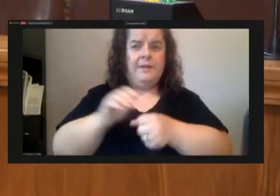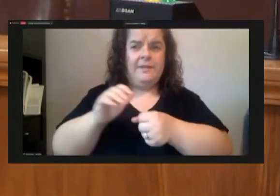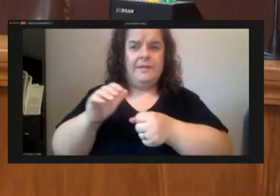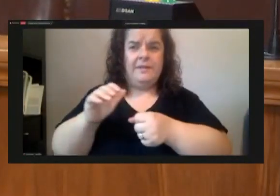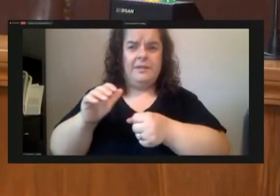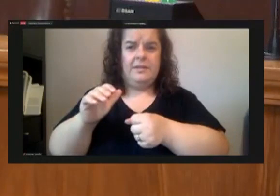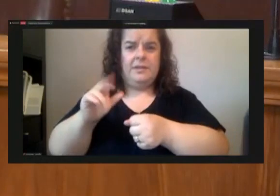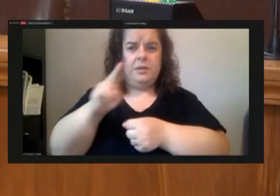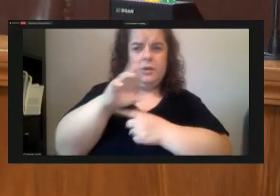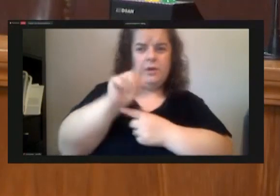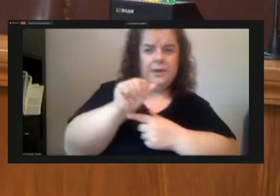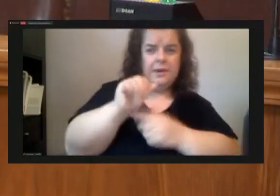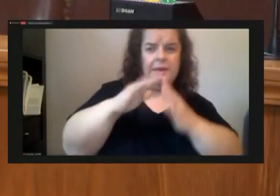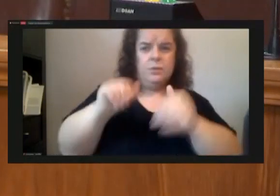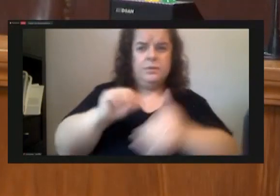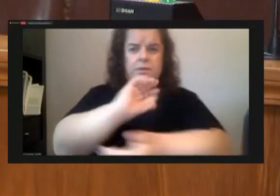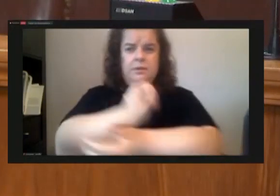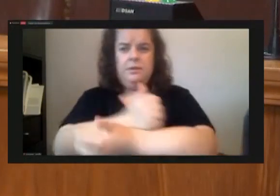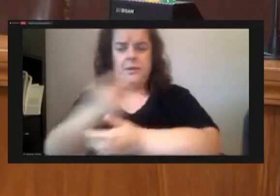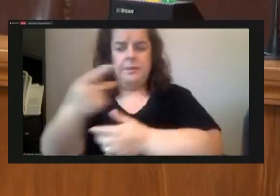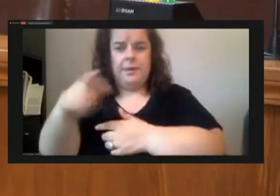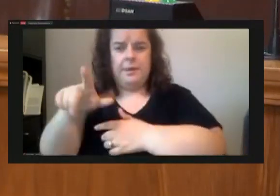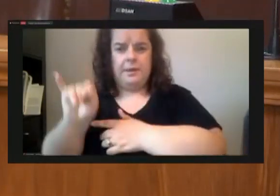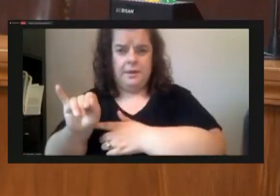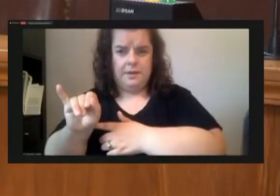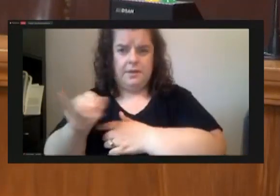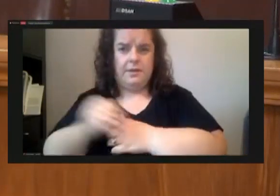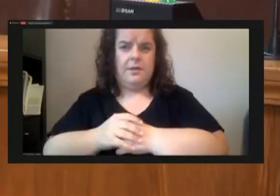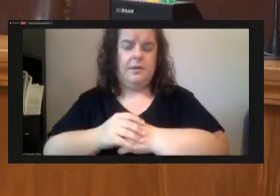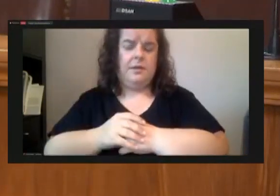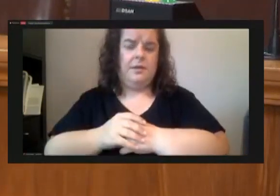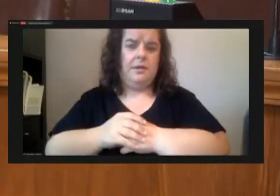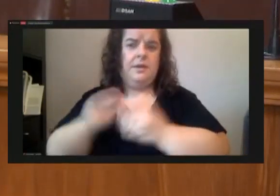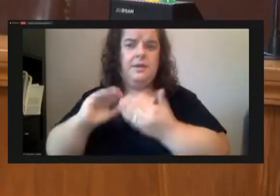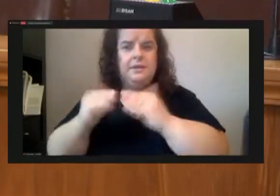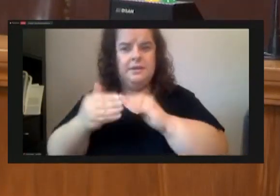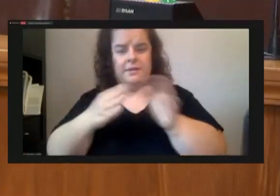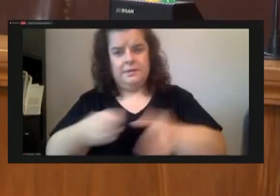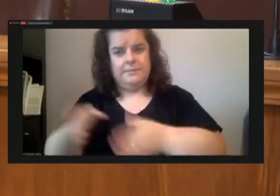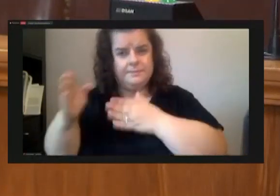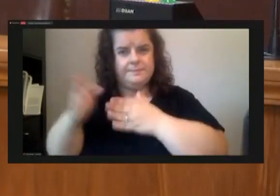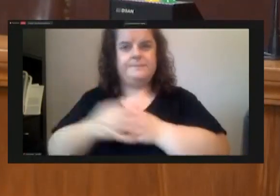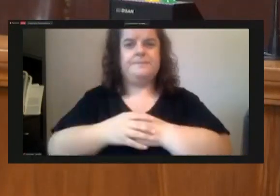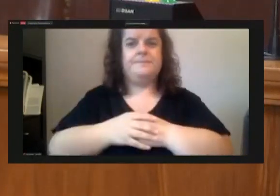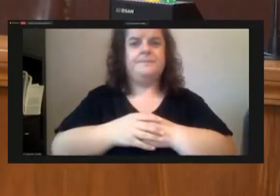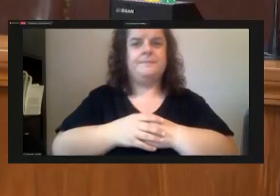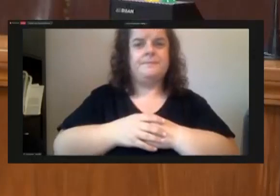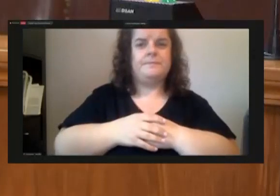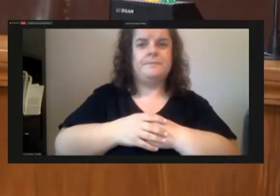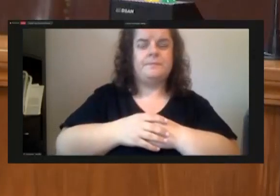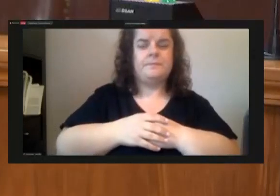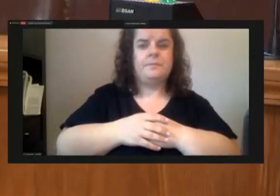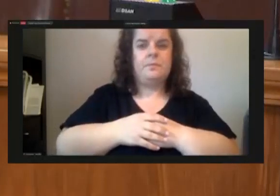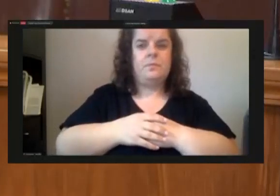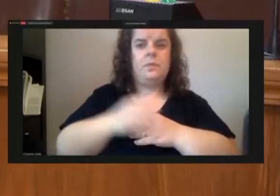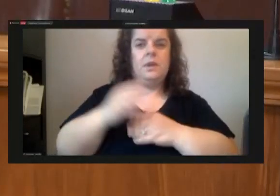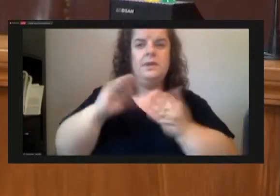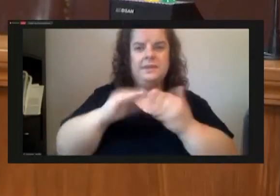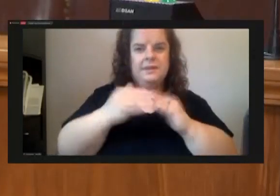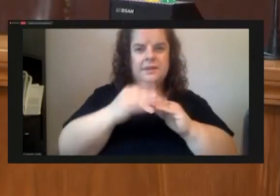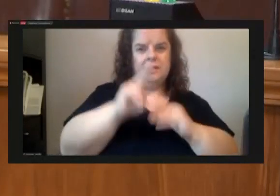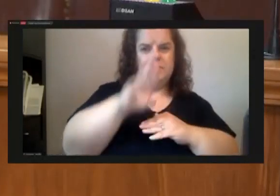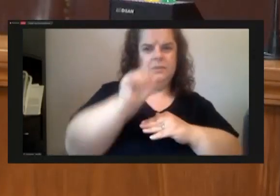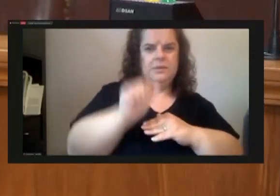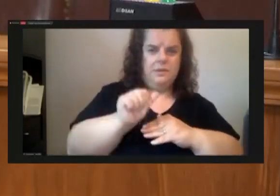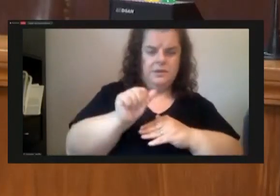the housing authority and pli it's going and and city planning and it's essentially city um ura and the